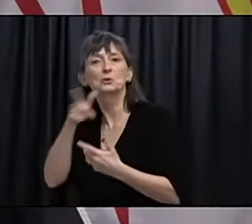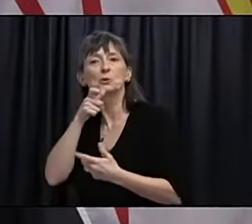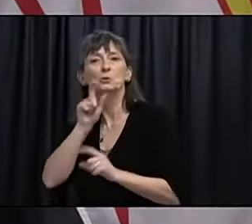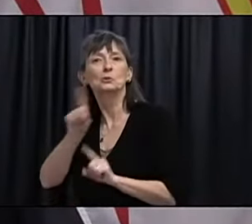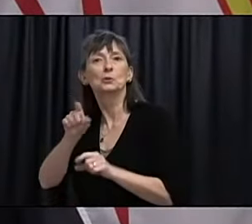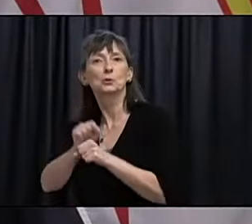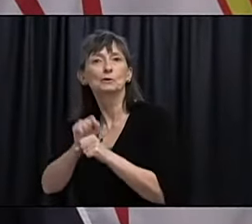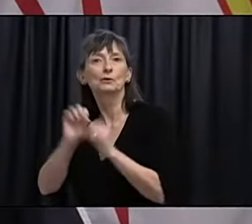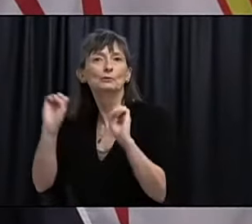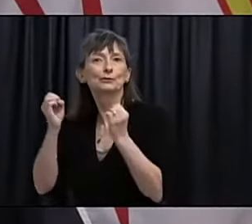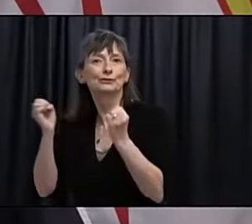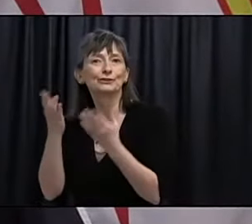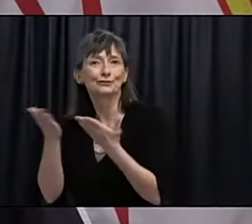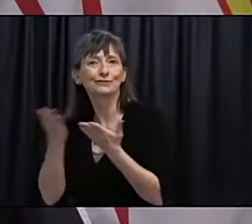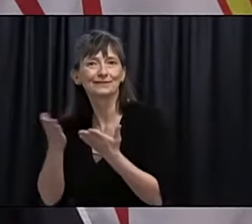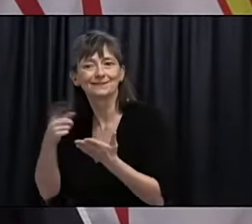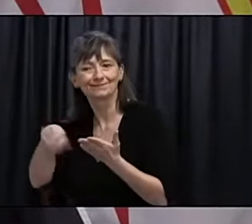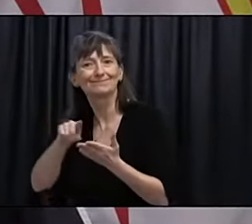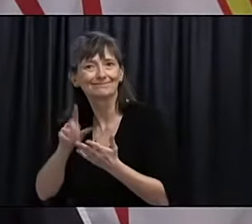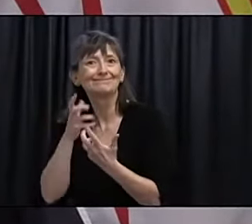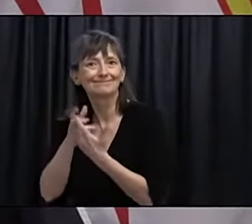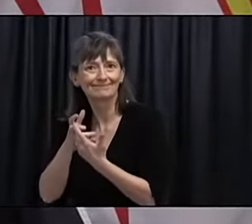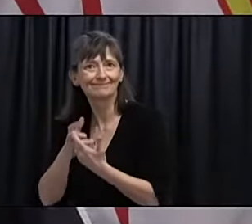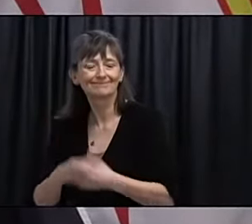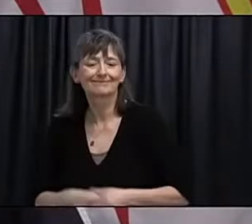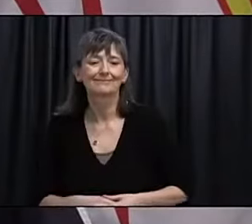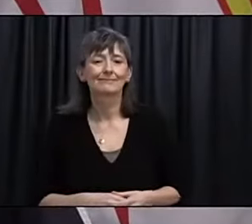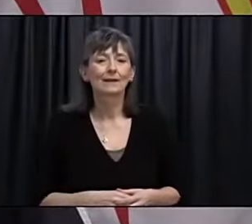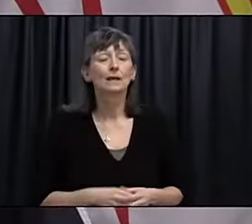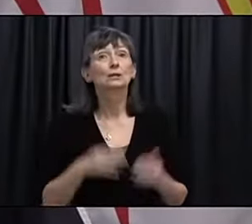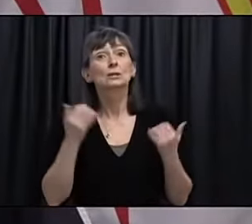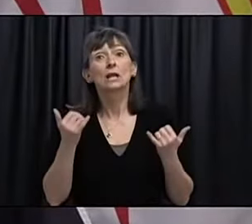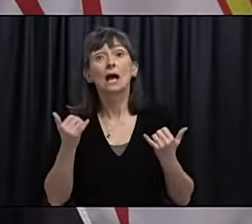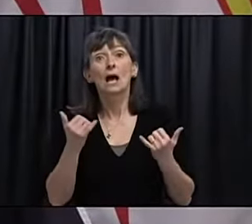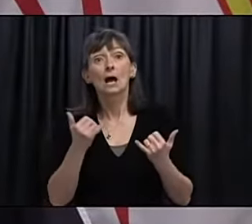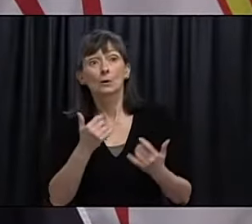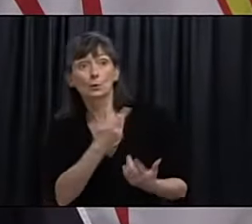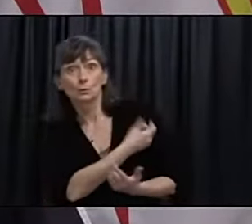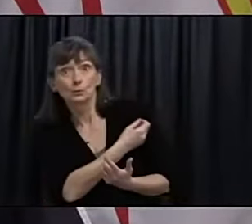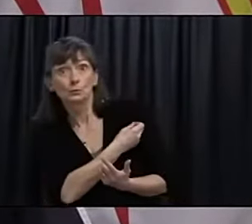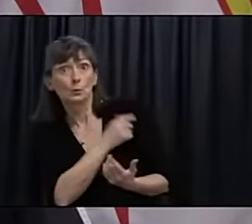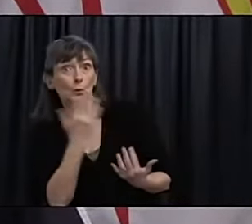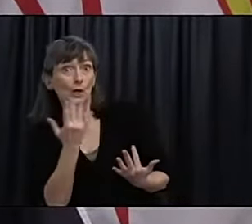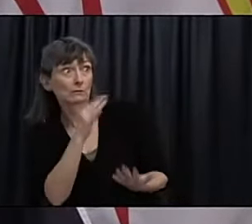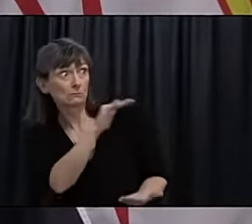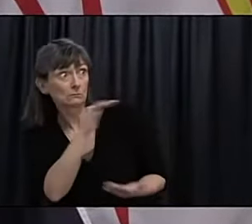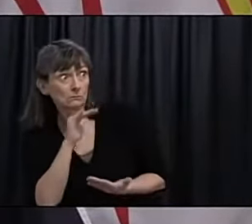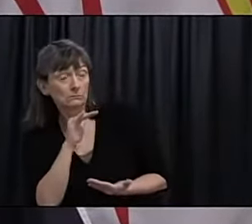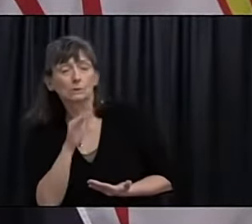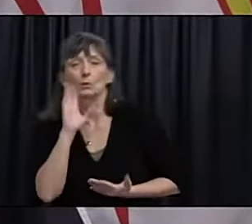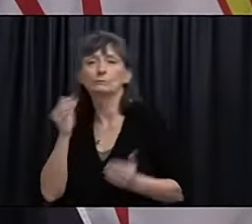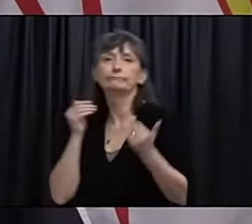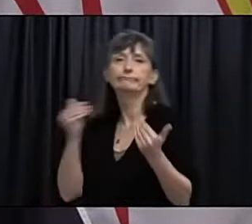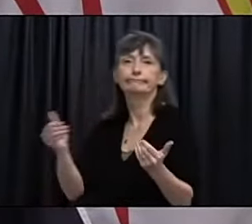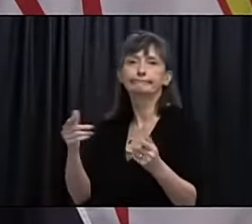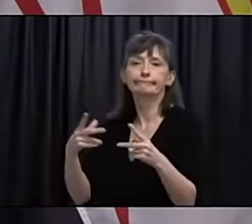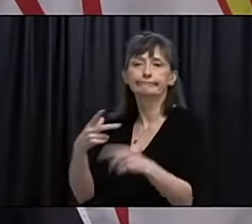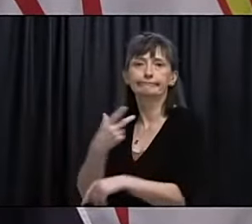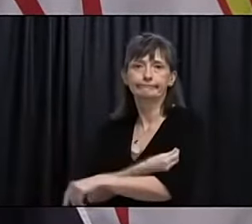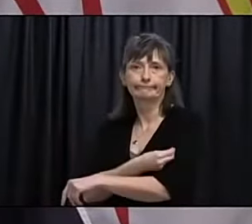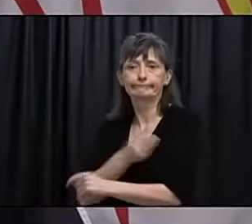expect that vaccinations will begin as soon as the first shipment arrives here. As well